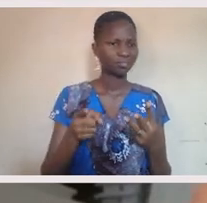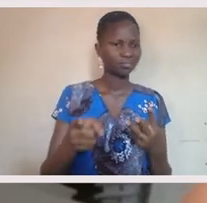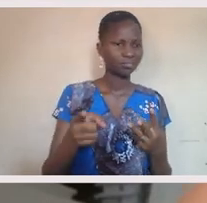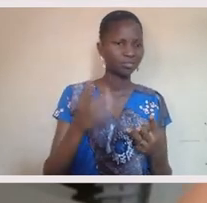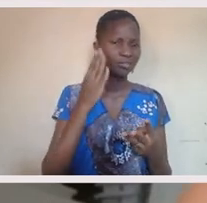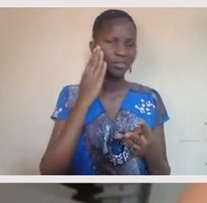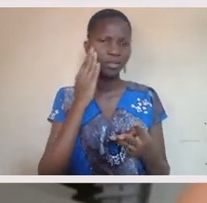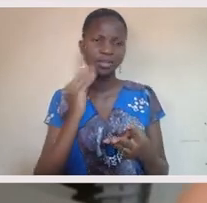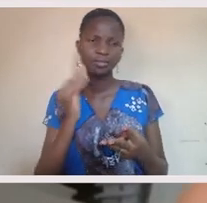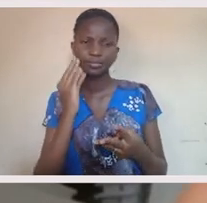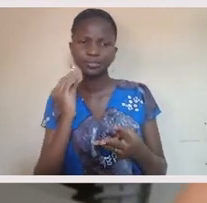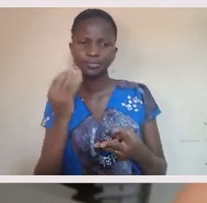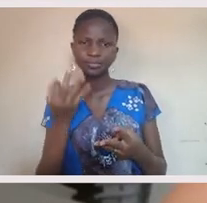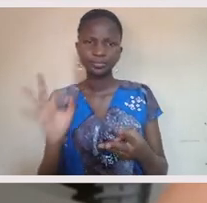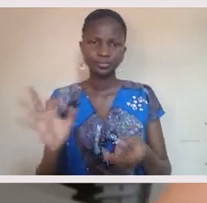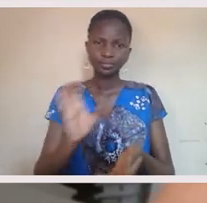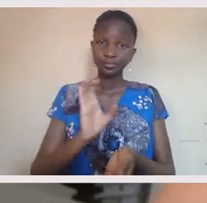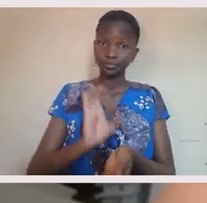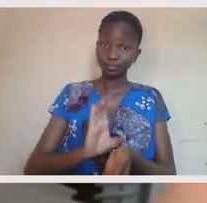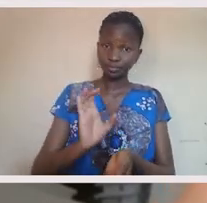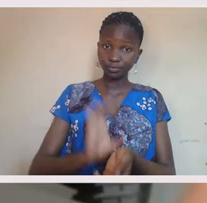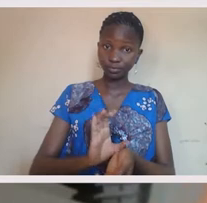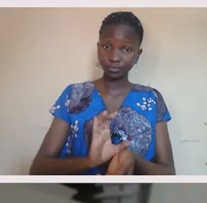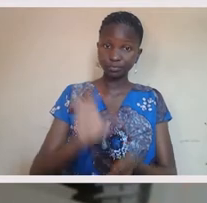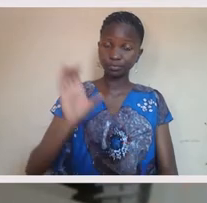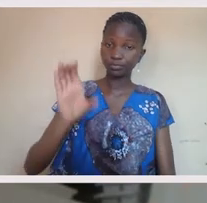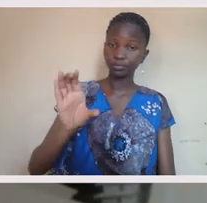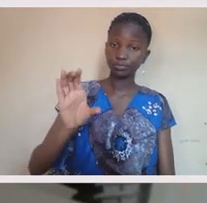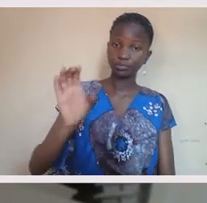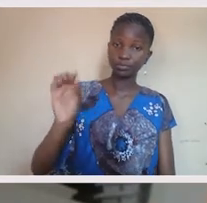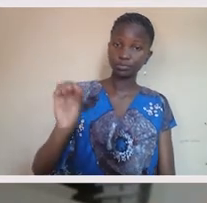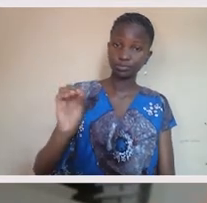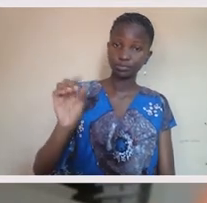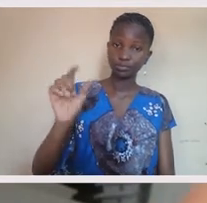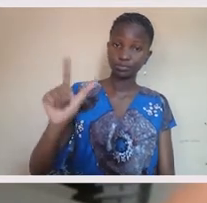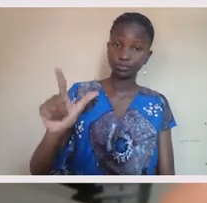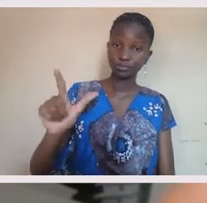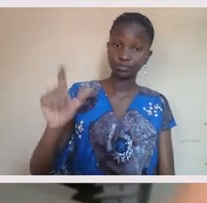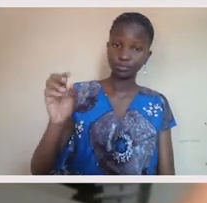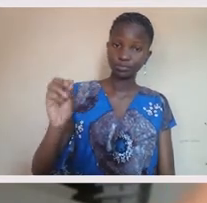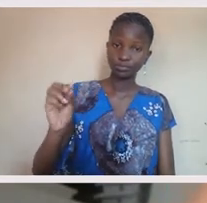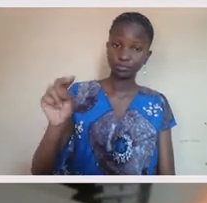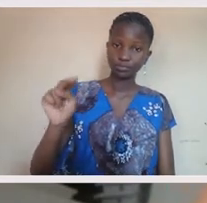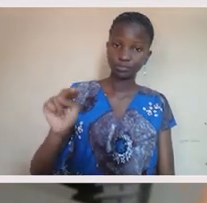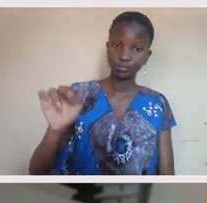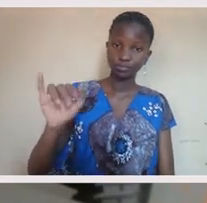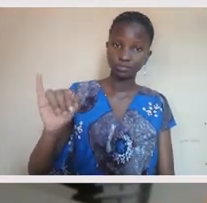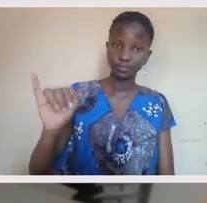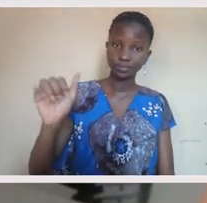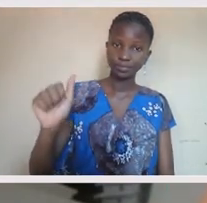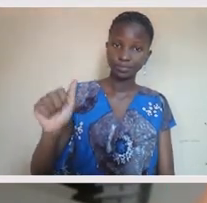that like, is that like an experience of the colonialism sort of wrapped with